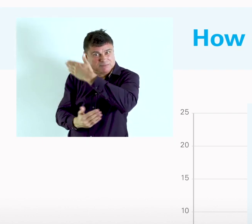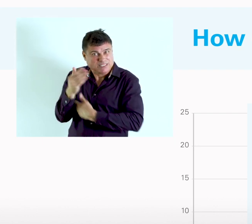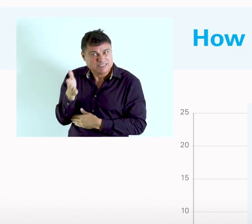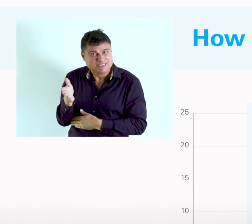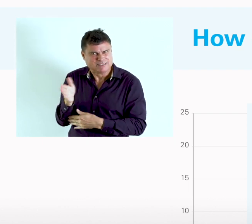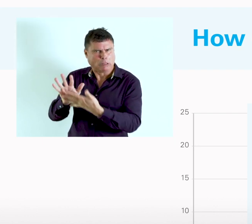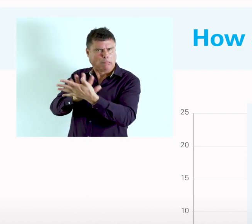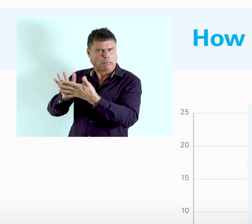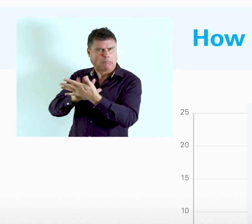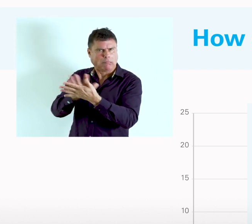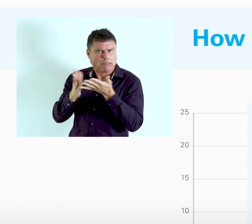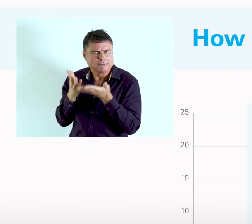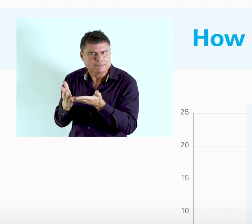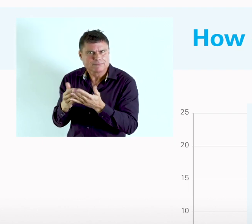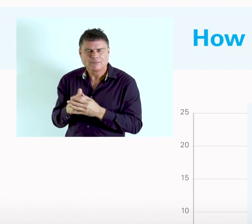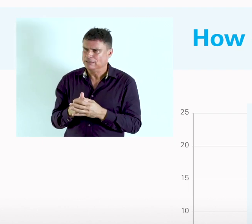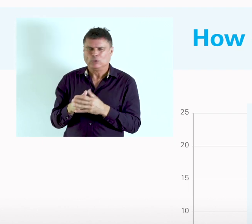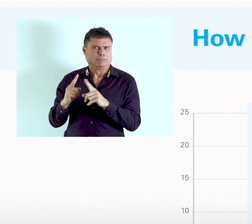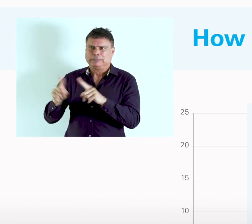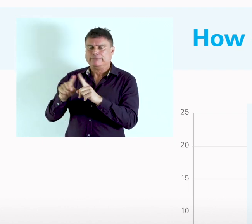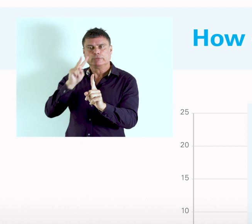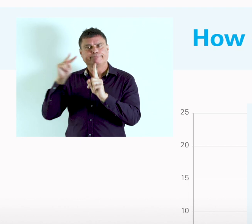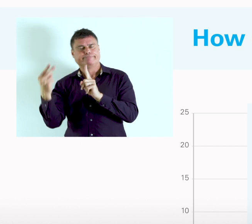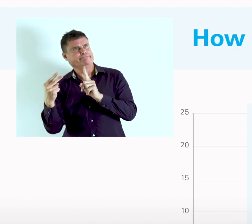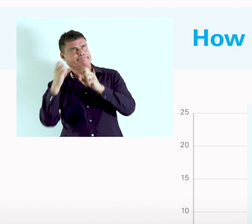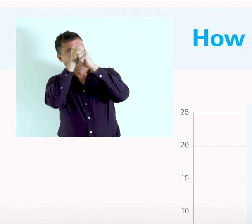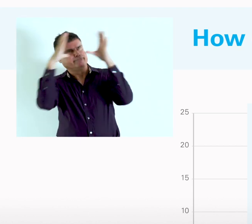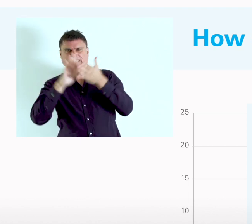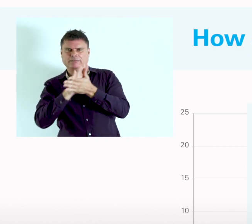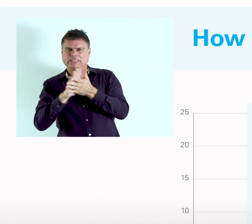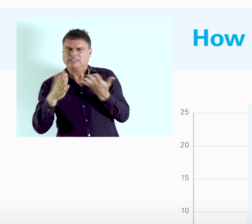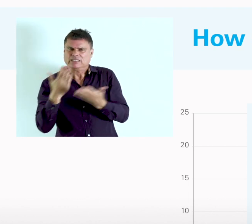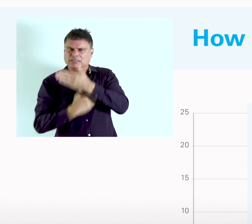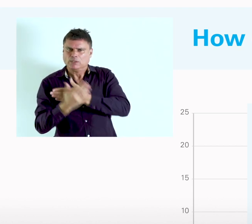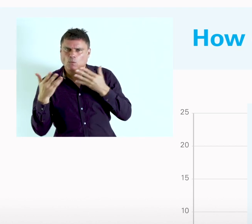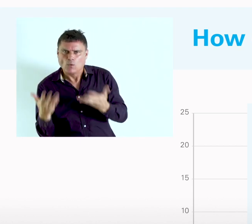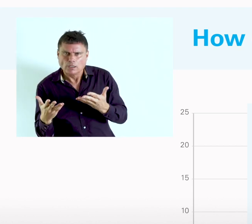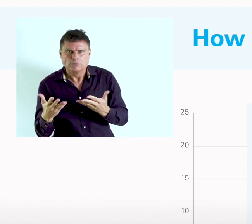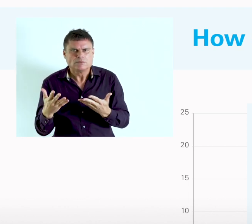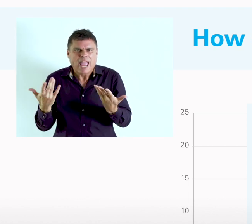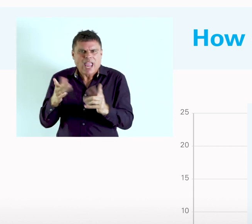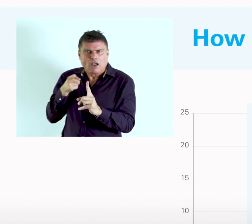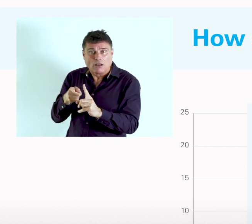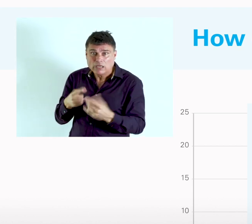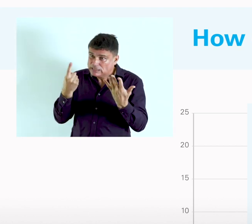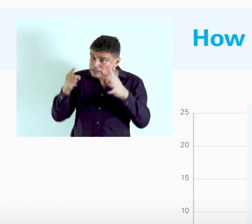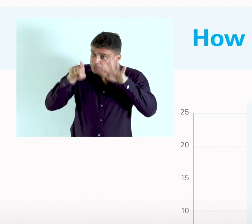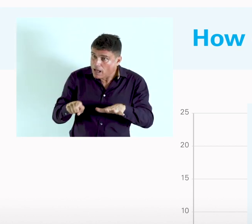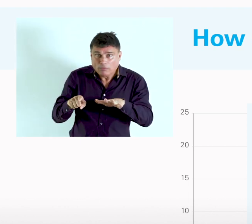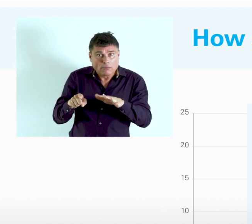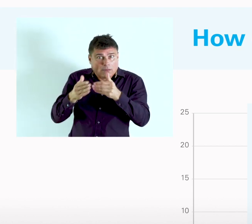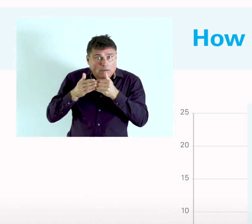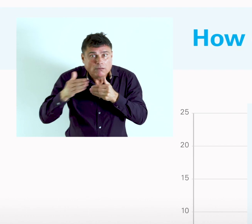question and present different domains and specify that these difficulties have lasted